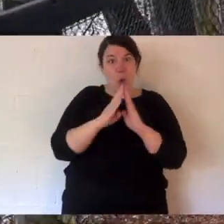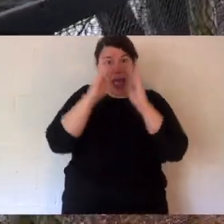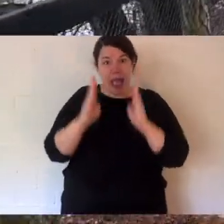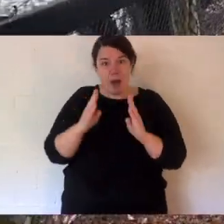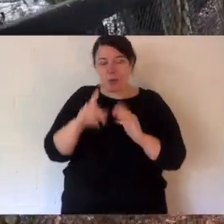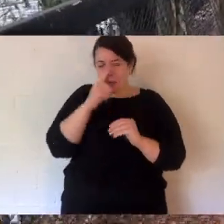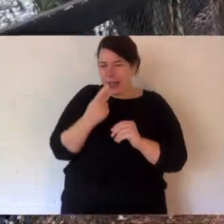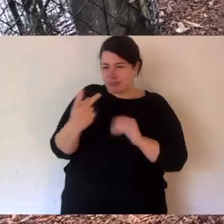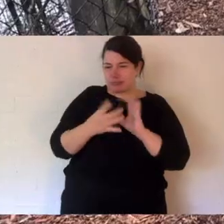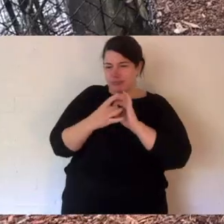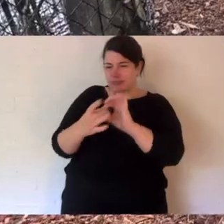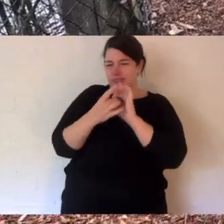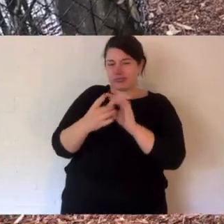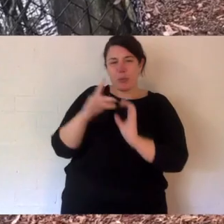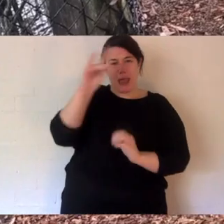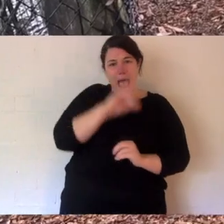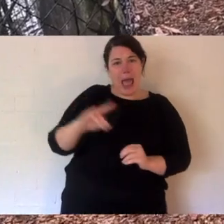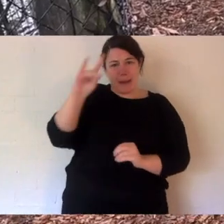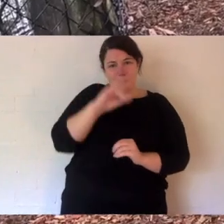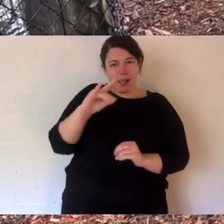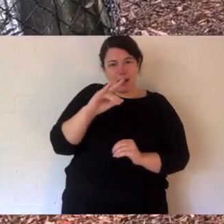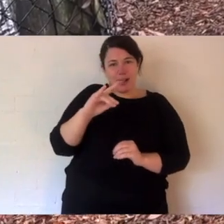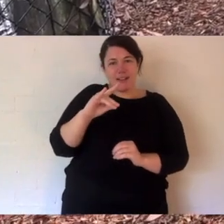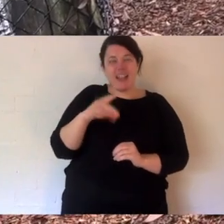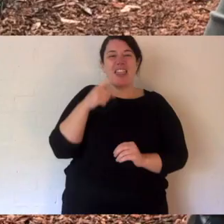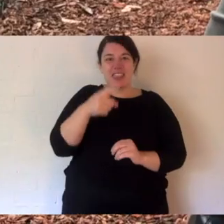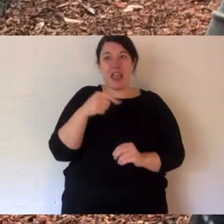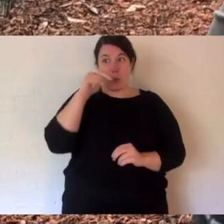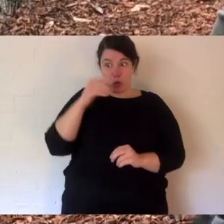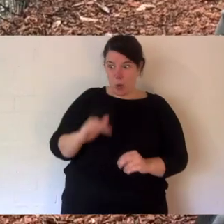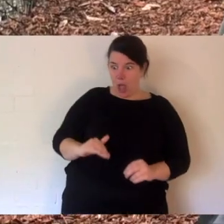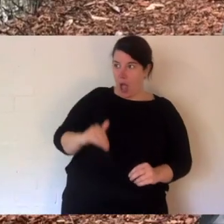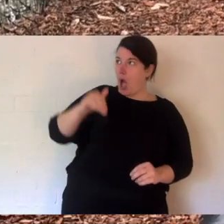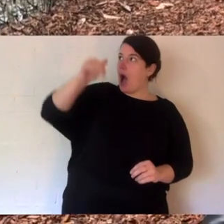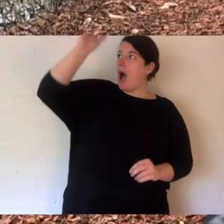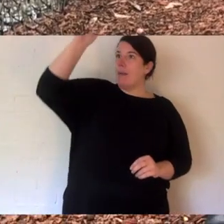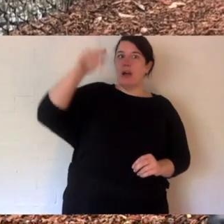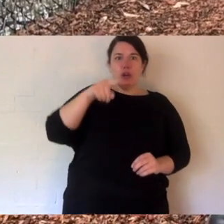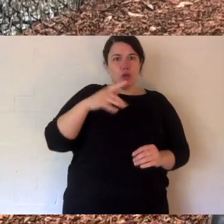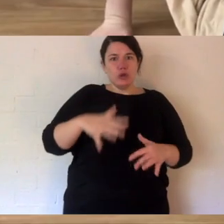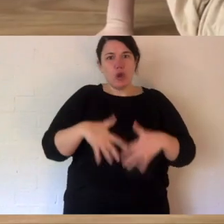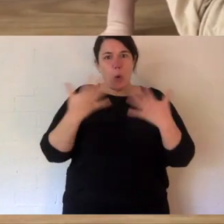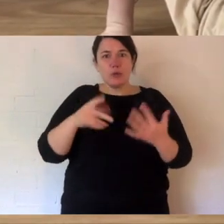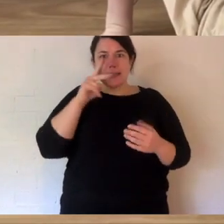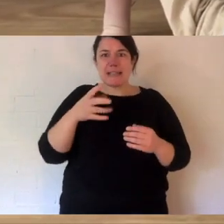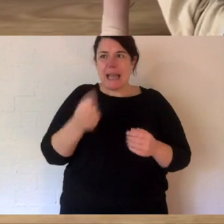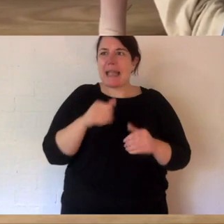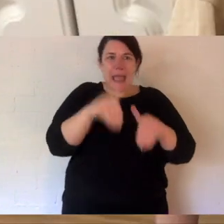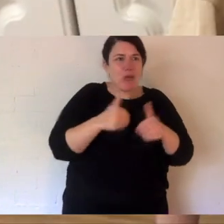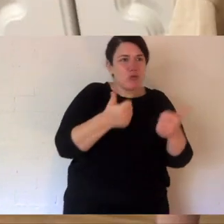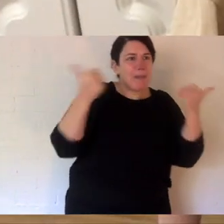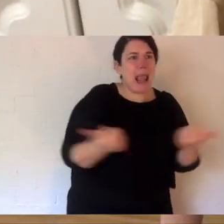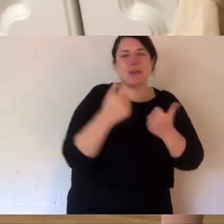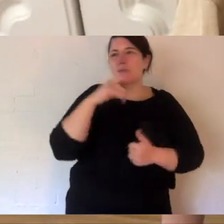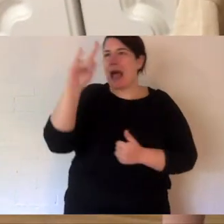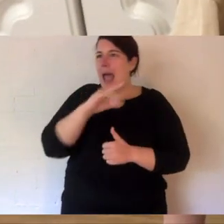Why I like that is because if you develop that now, while you're young, I know what's going to happen when you grow up. And that is, you don't want to see